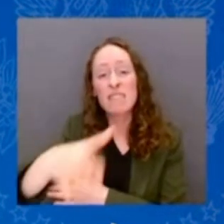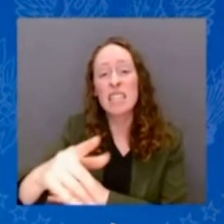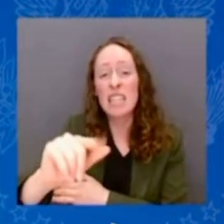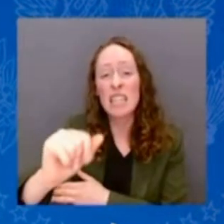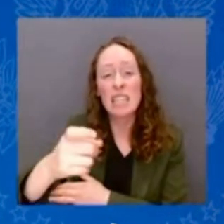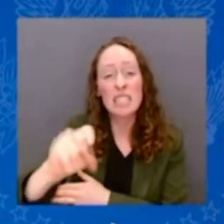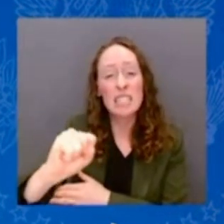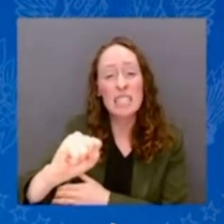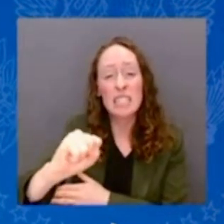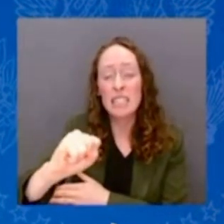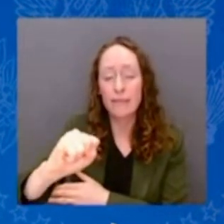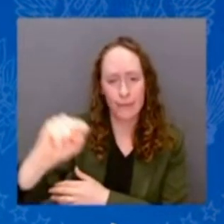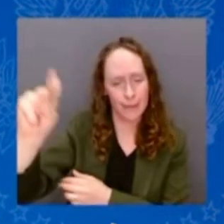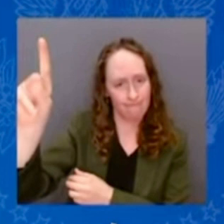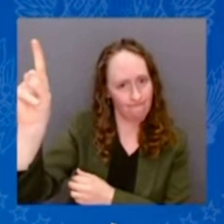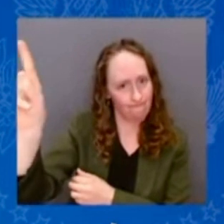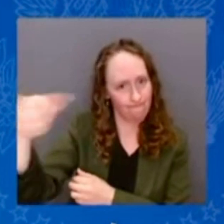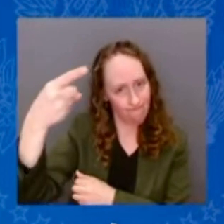But it paid for everything.